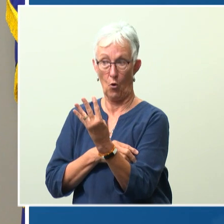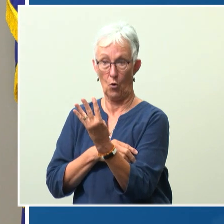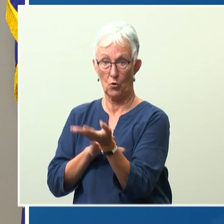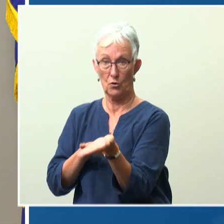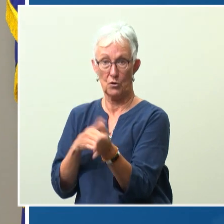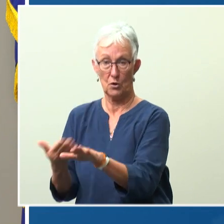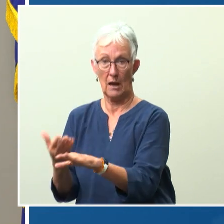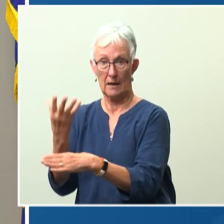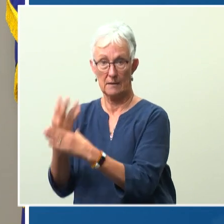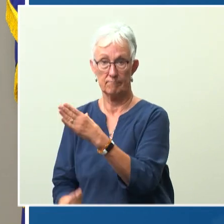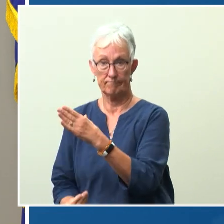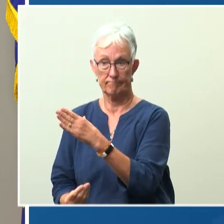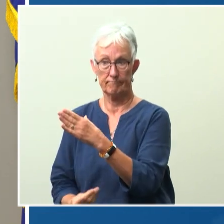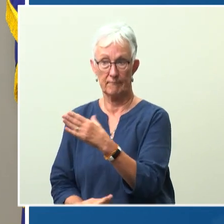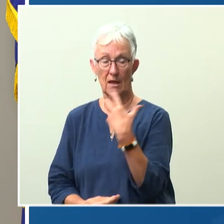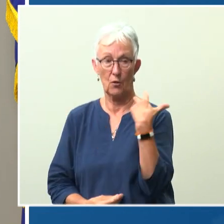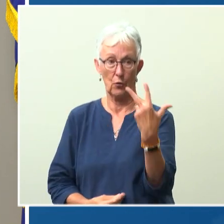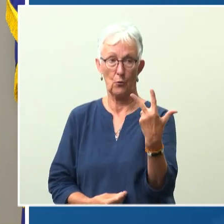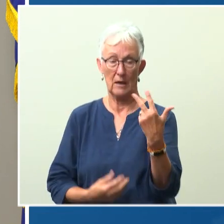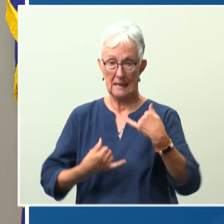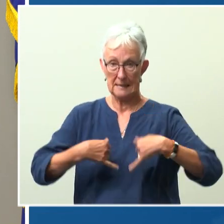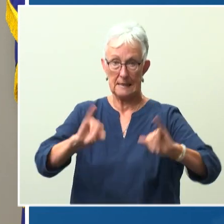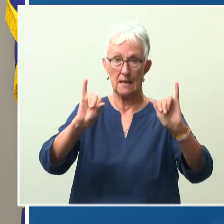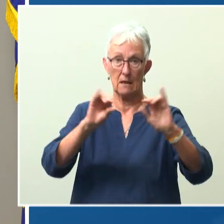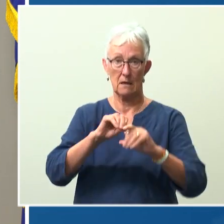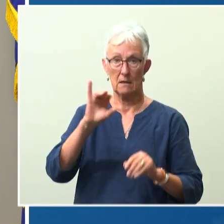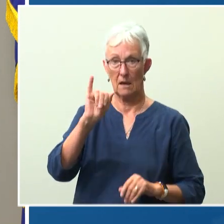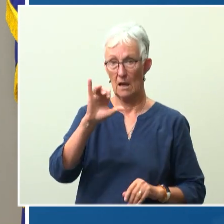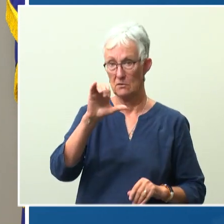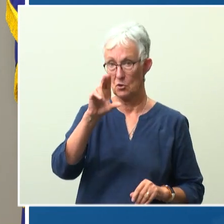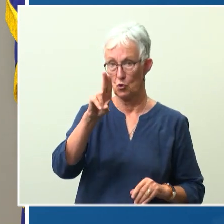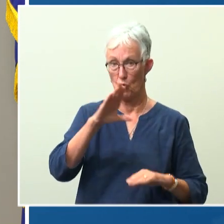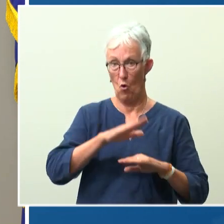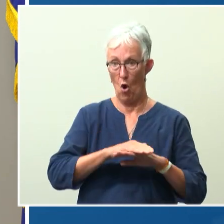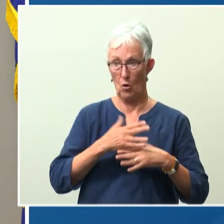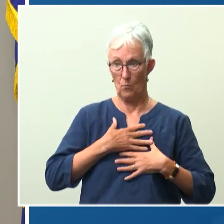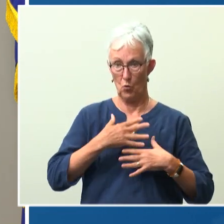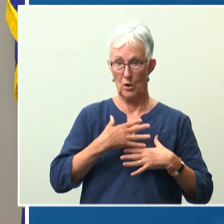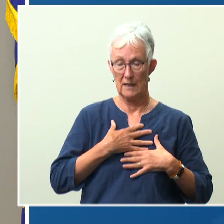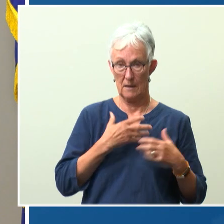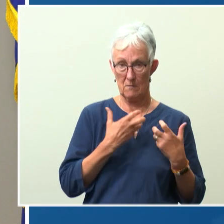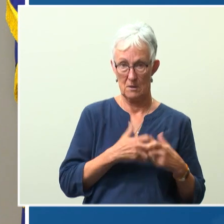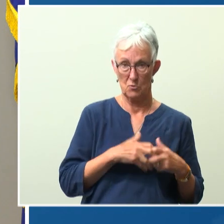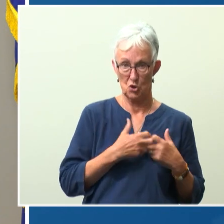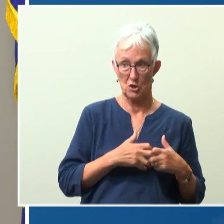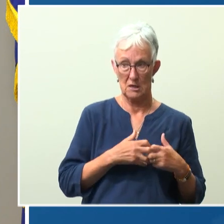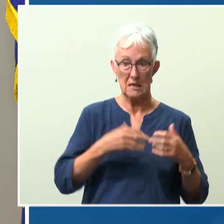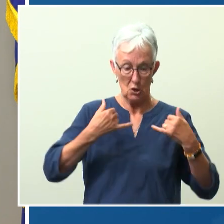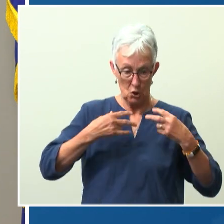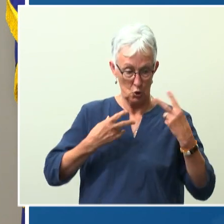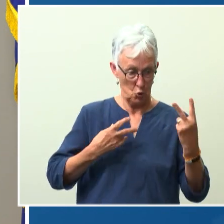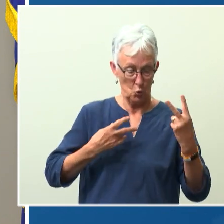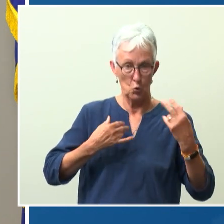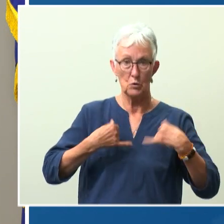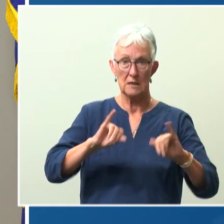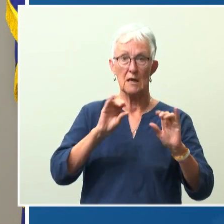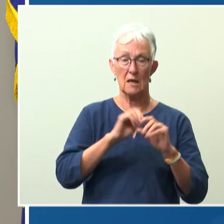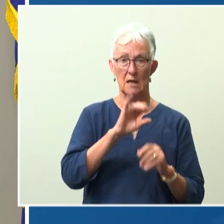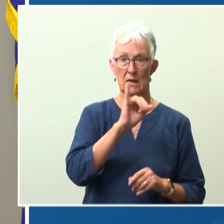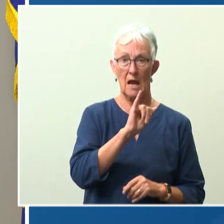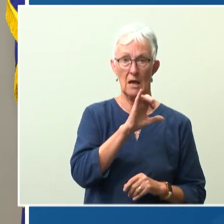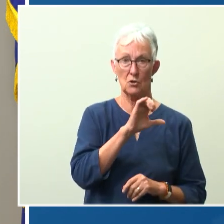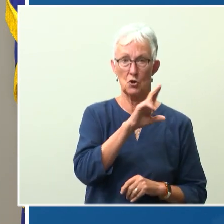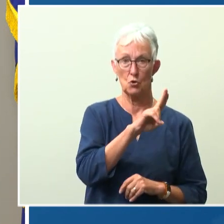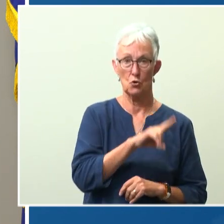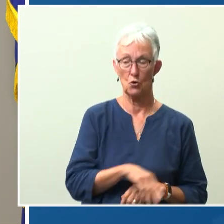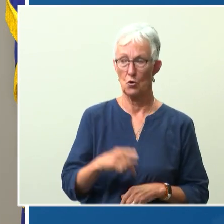Three remain in the ICU on the ventilator. Two remain in the ICU on high amounts of oxygen. Only one has recovered